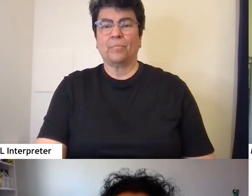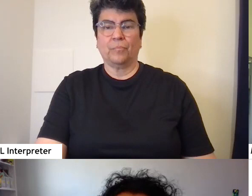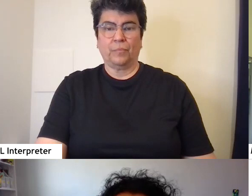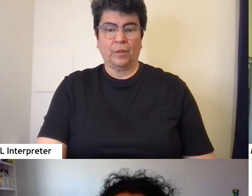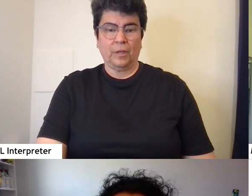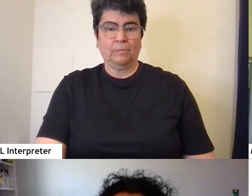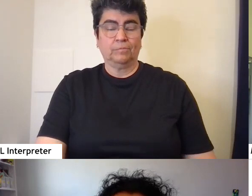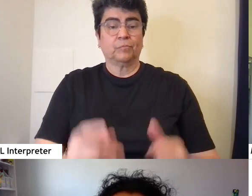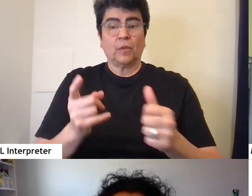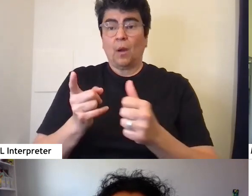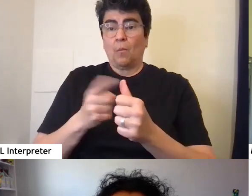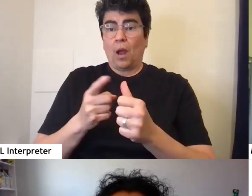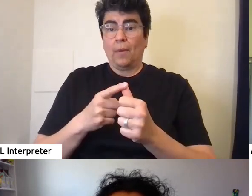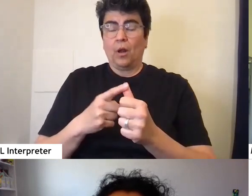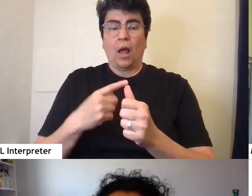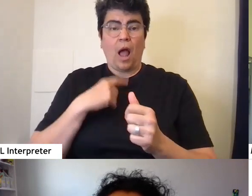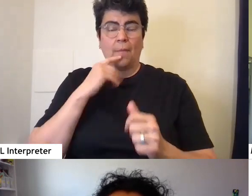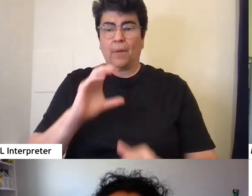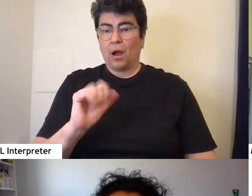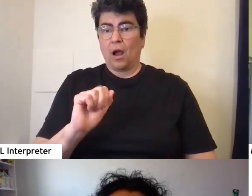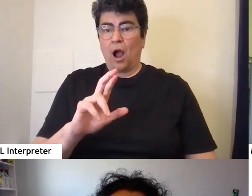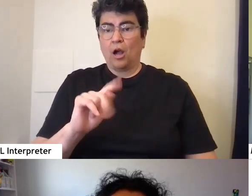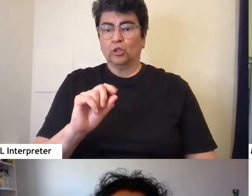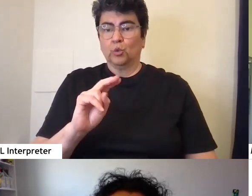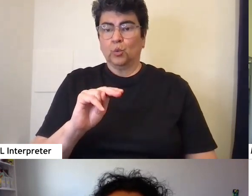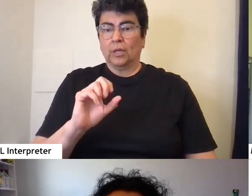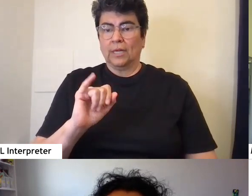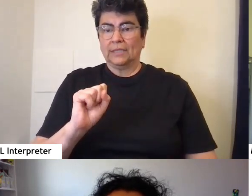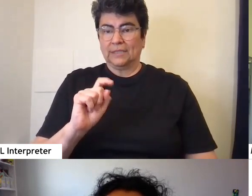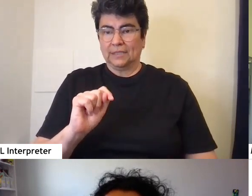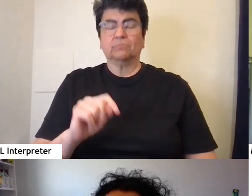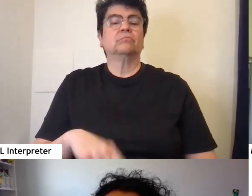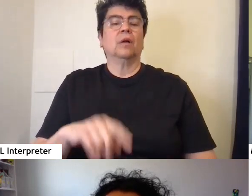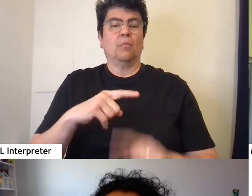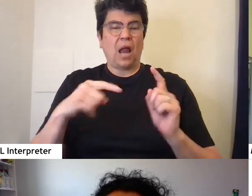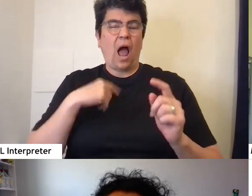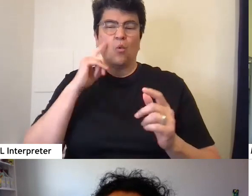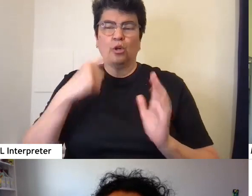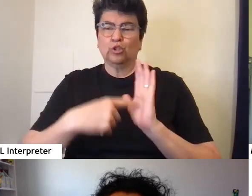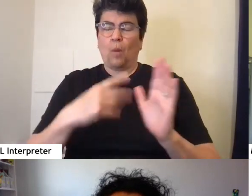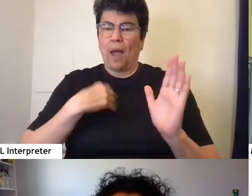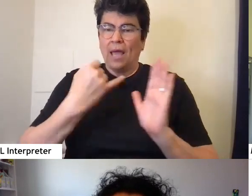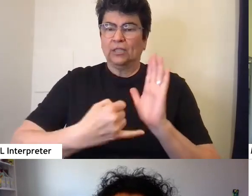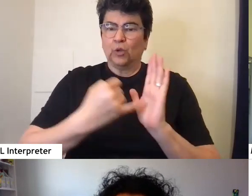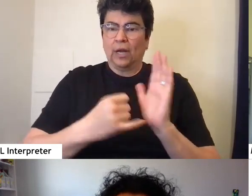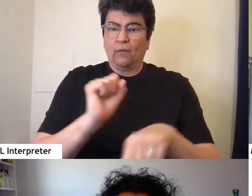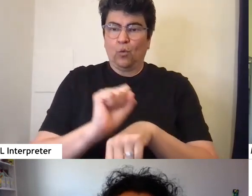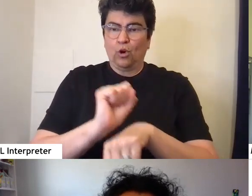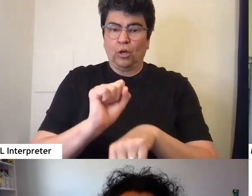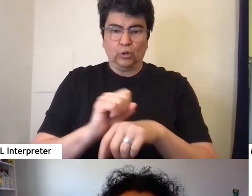I'm primarily I am a cartoonist, but I'm going to start off with some of my illustrative work to give you a sense of